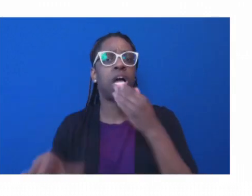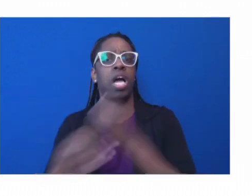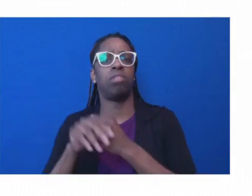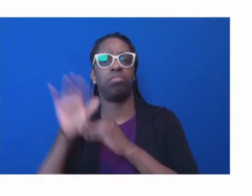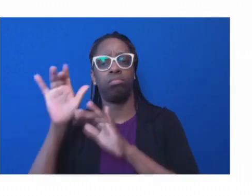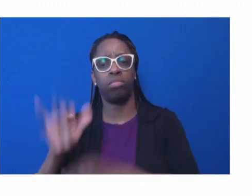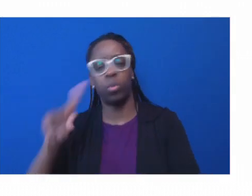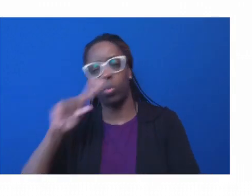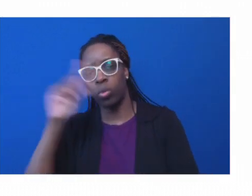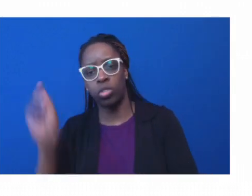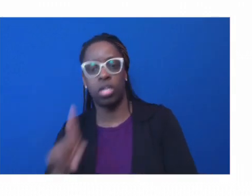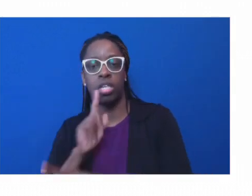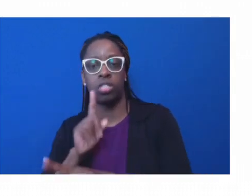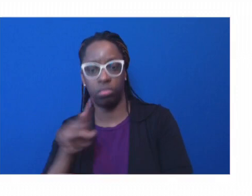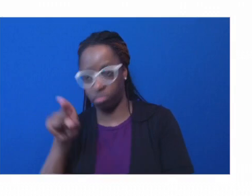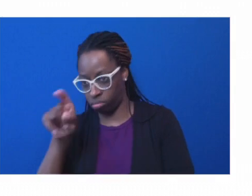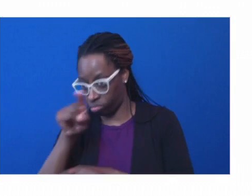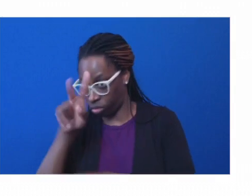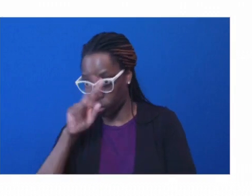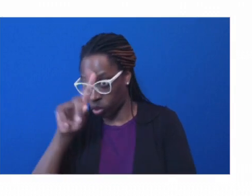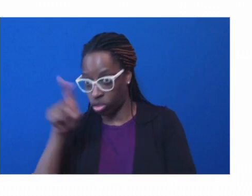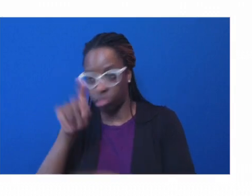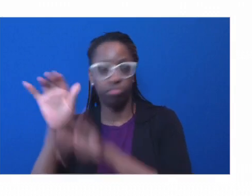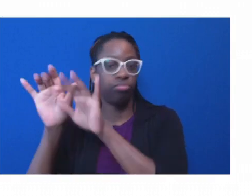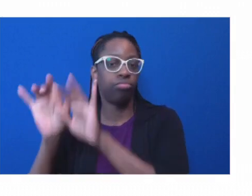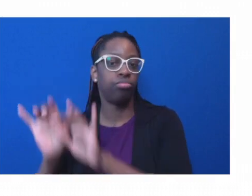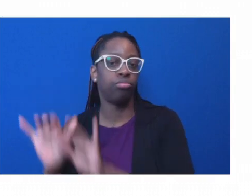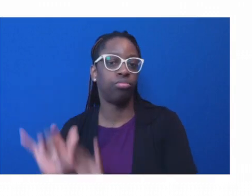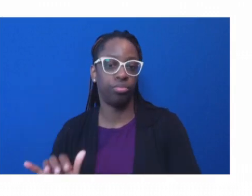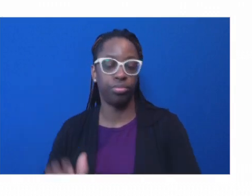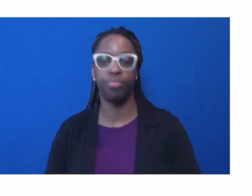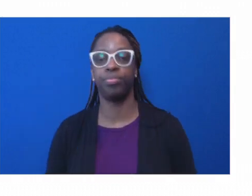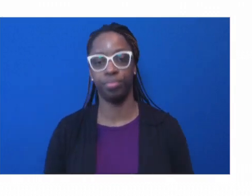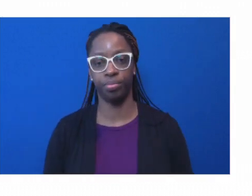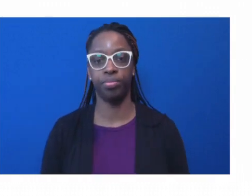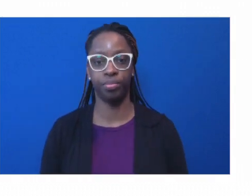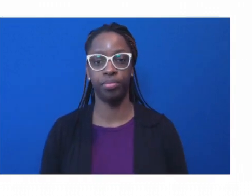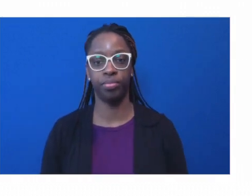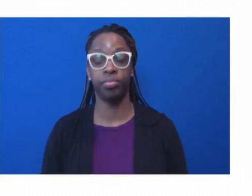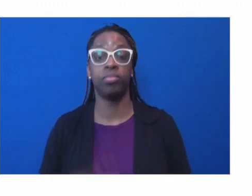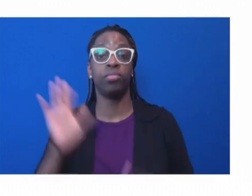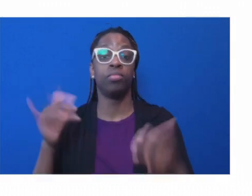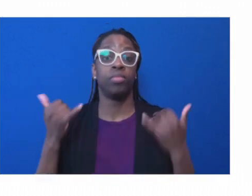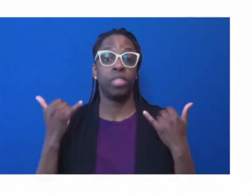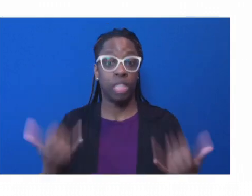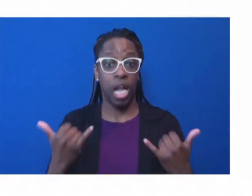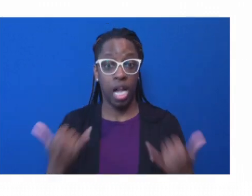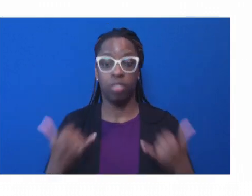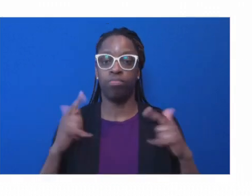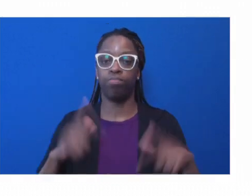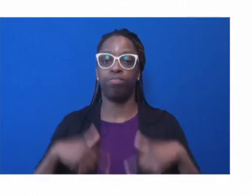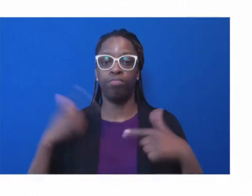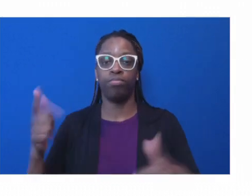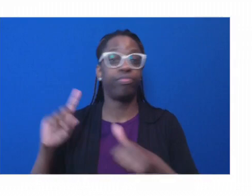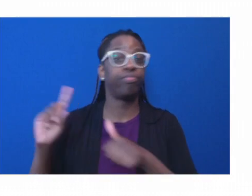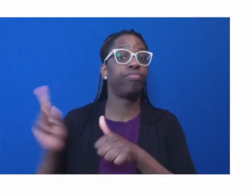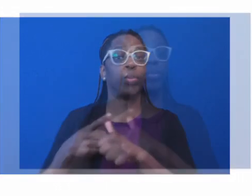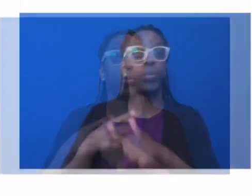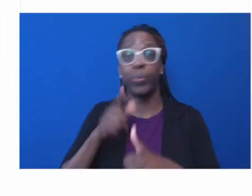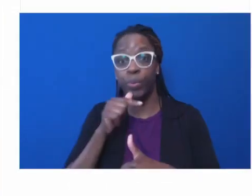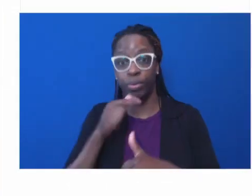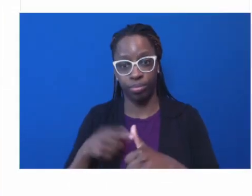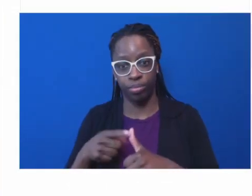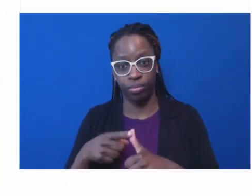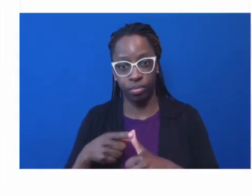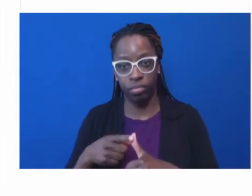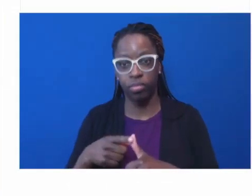So, without further ado, I'd like to turn to our first panelist, Dr. Umair Shah, who is the Secretary of Health